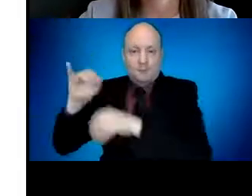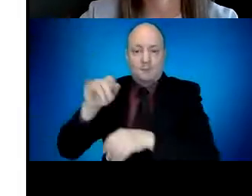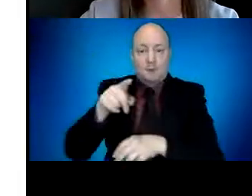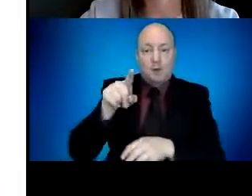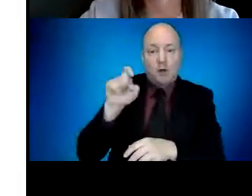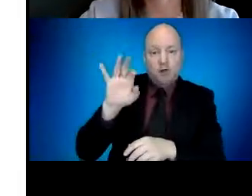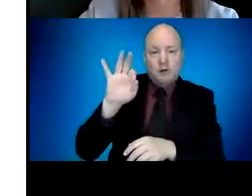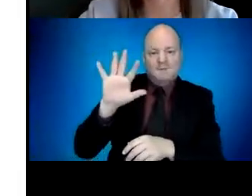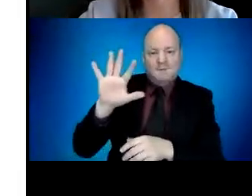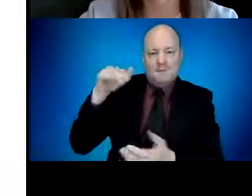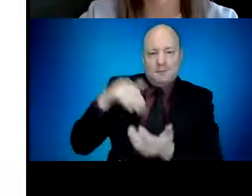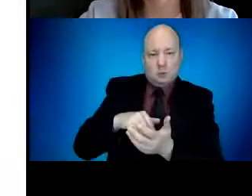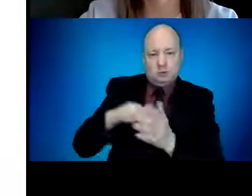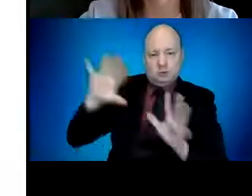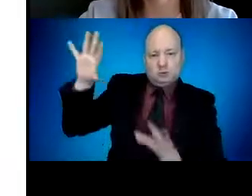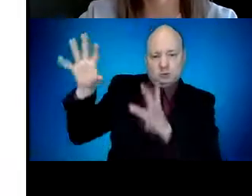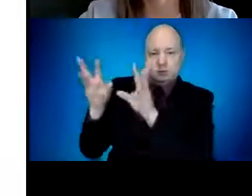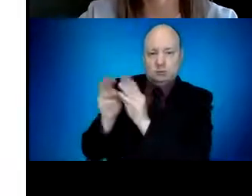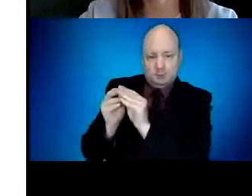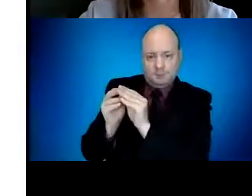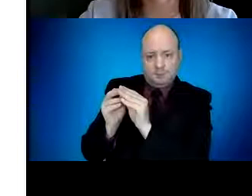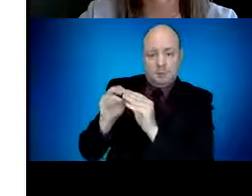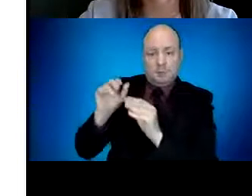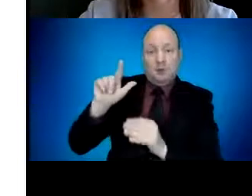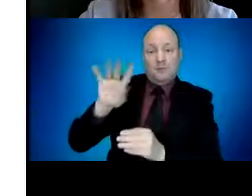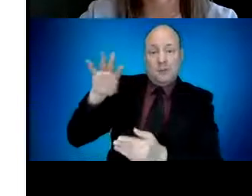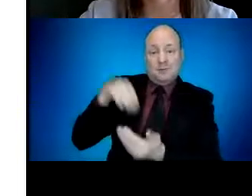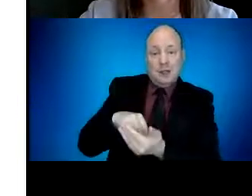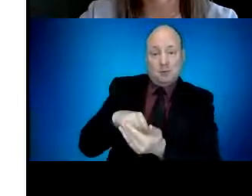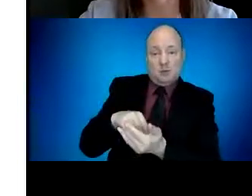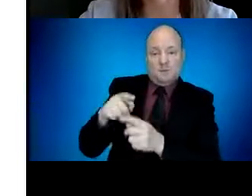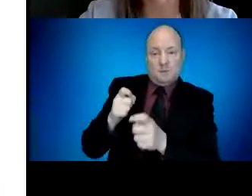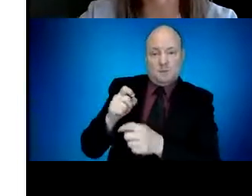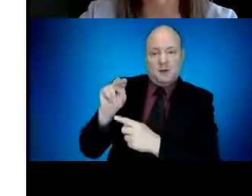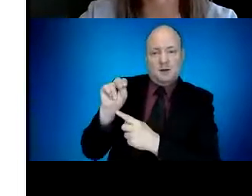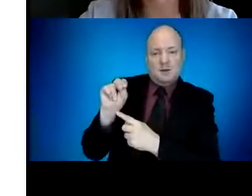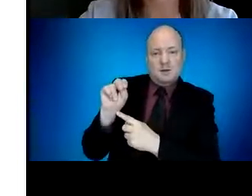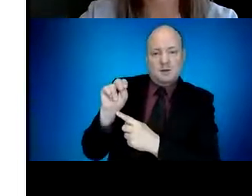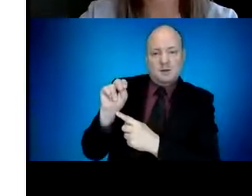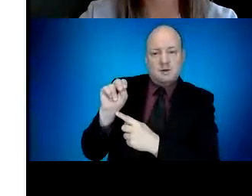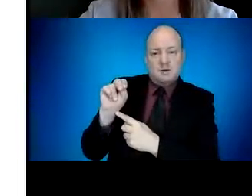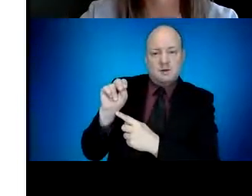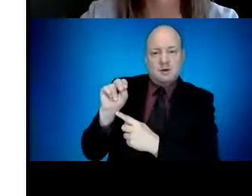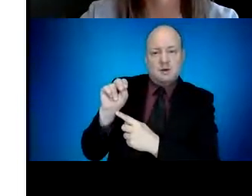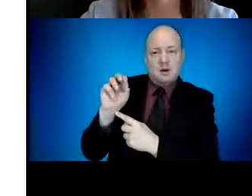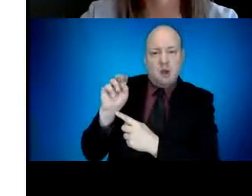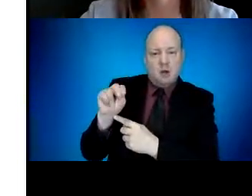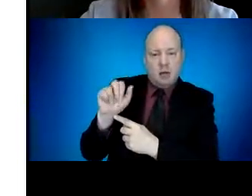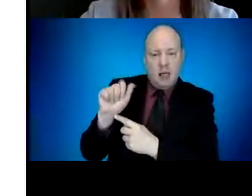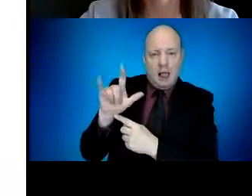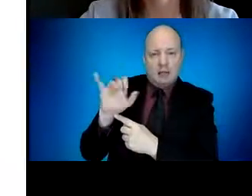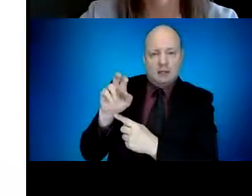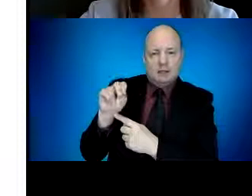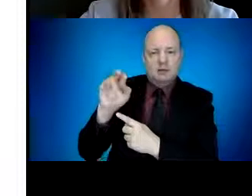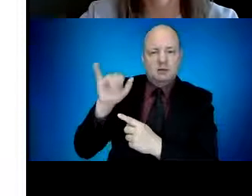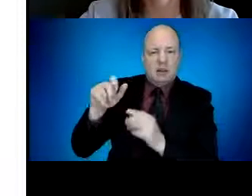accounted for 24,200 of our state allocation total, which was a significant shortfall from what we expected. However, we do expect